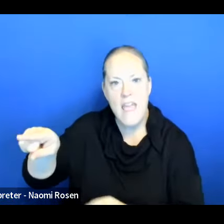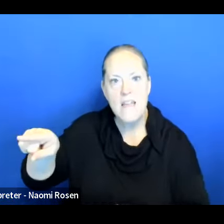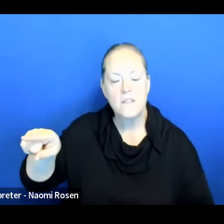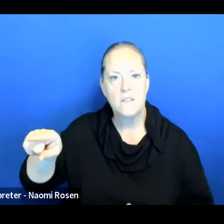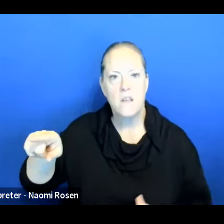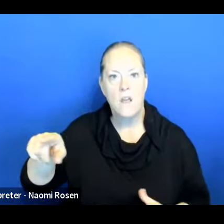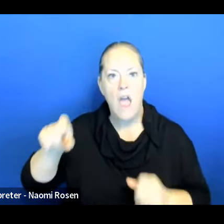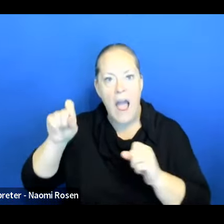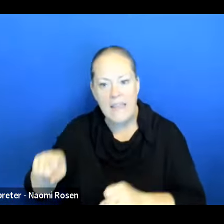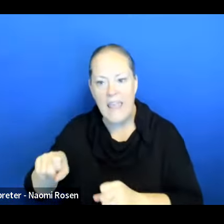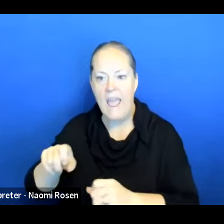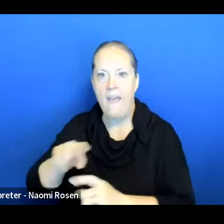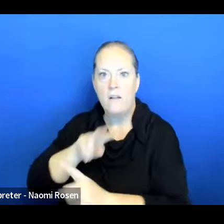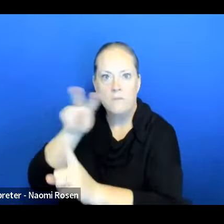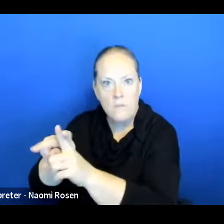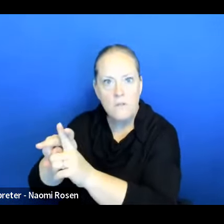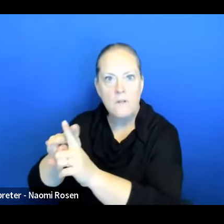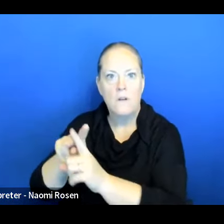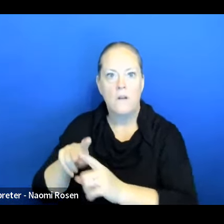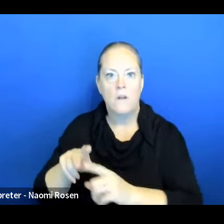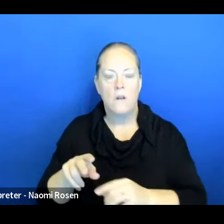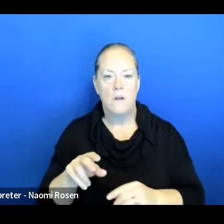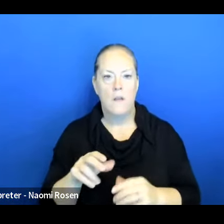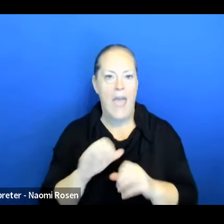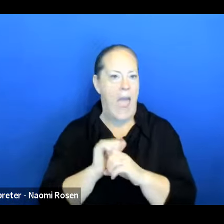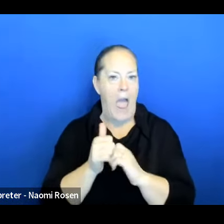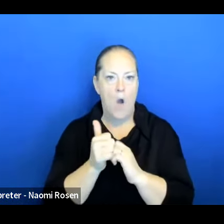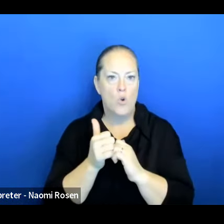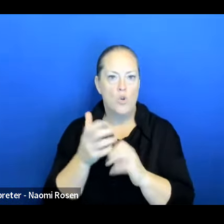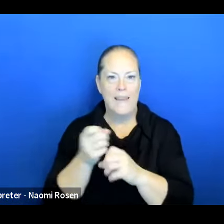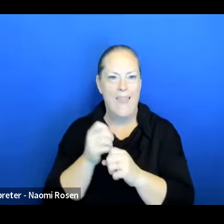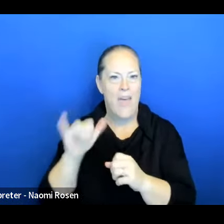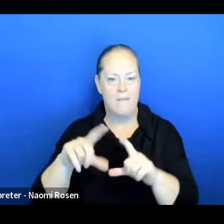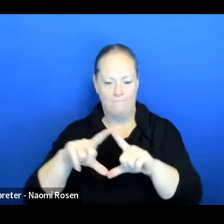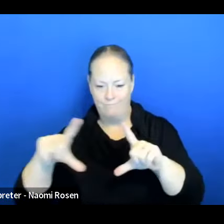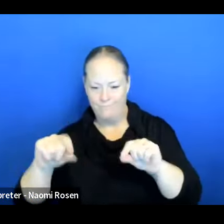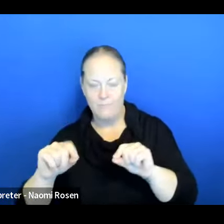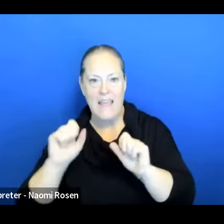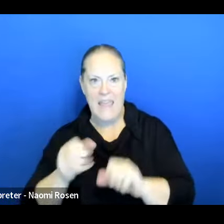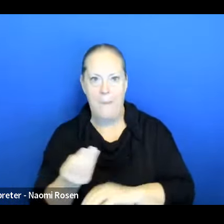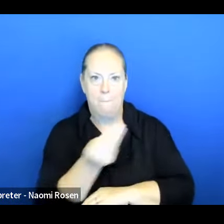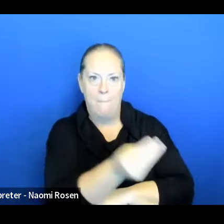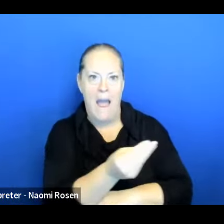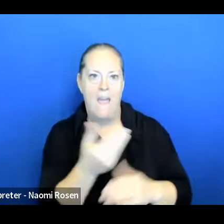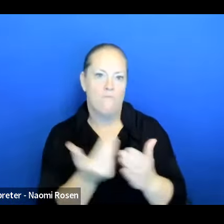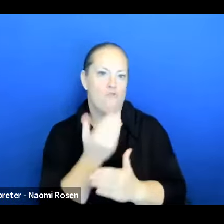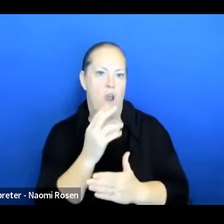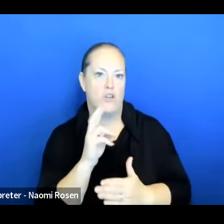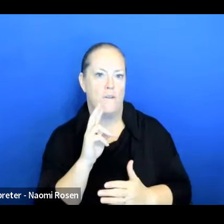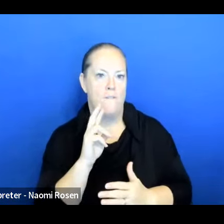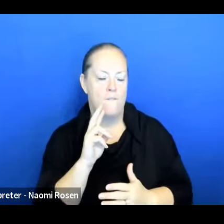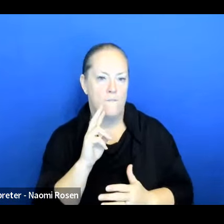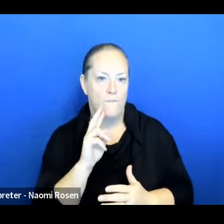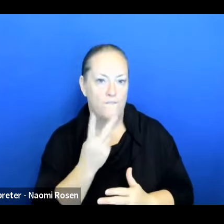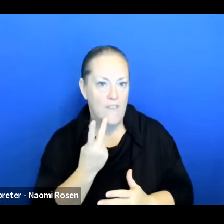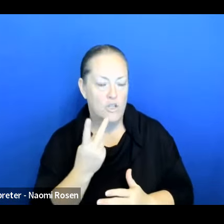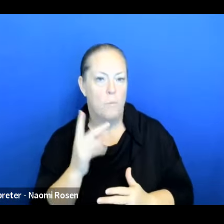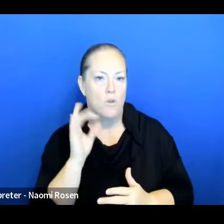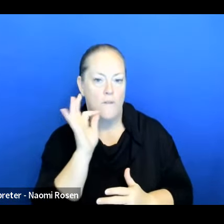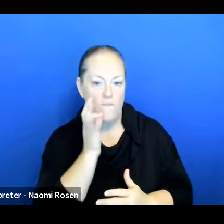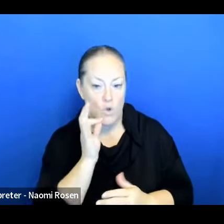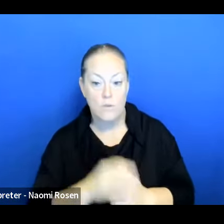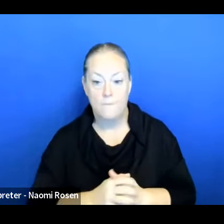when you buy fresh produce and vegetables. So I know that each of you has had an opportunity to see the follow-up report with observations, both across our